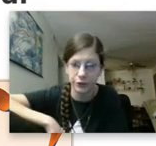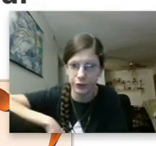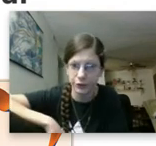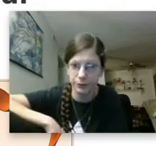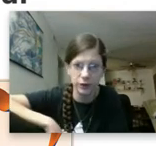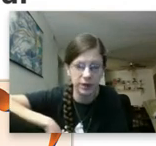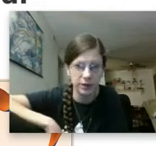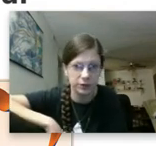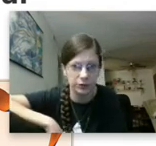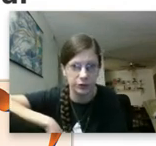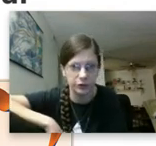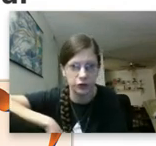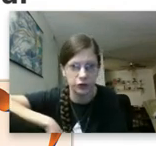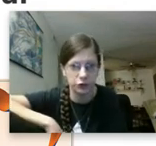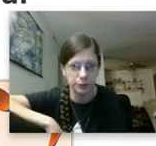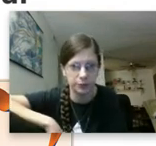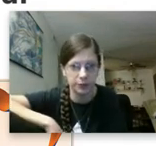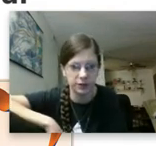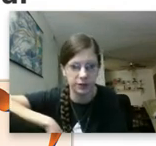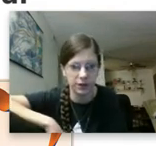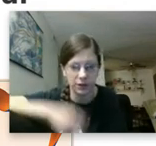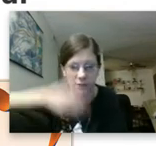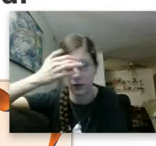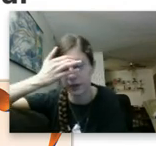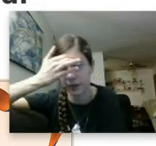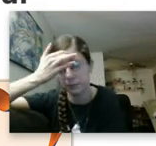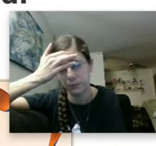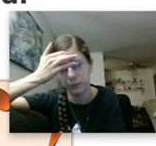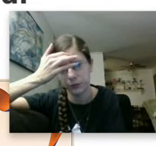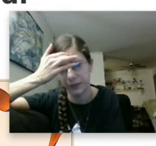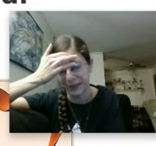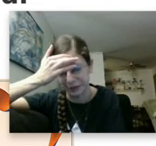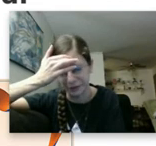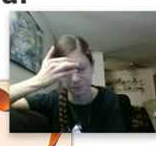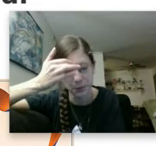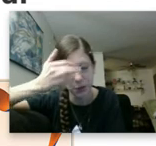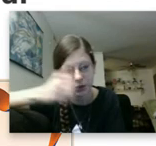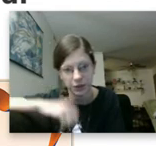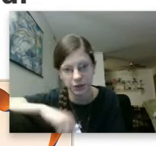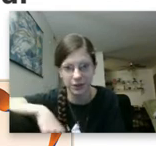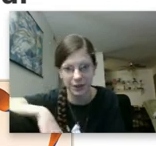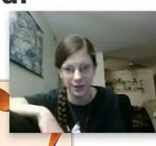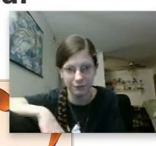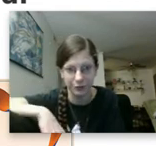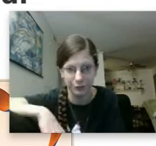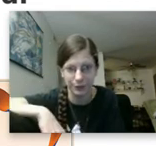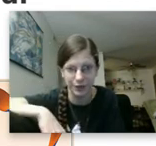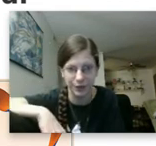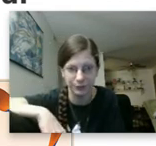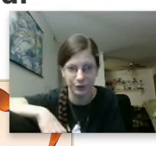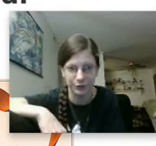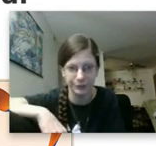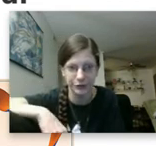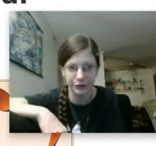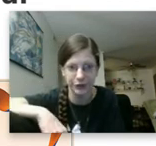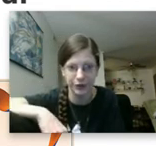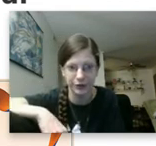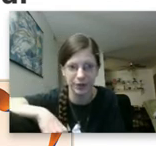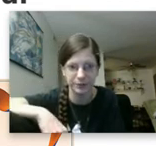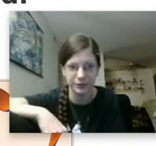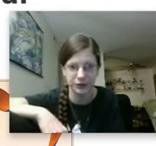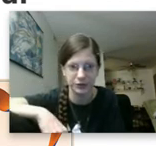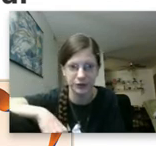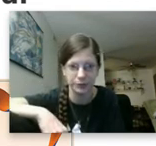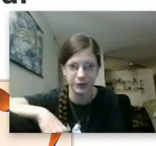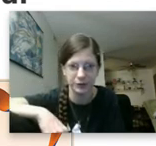Good morning, good stupid o'clock morning to everyone. Welcome to